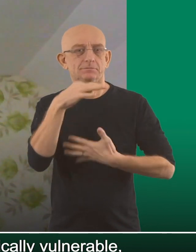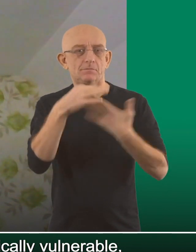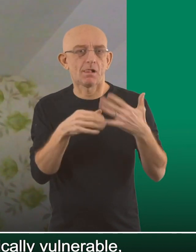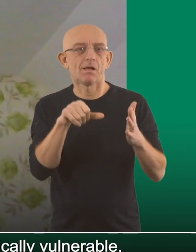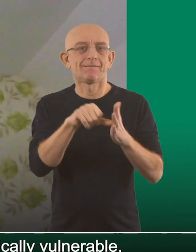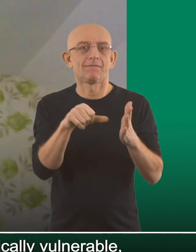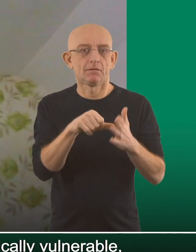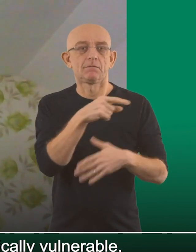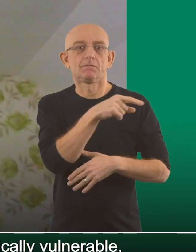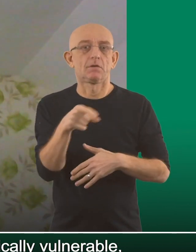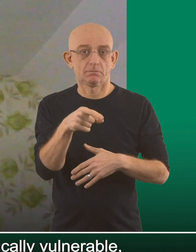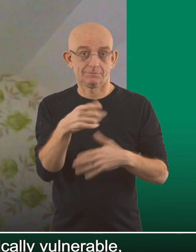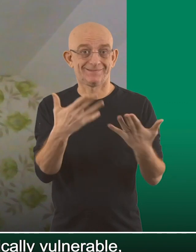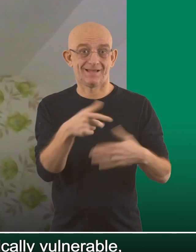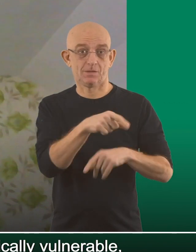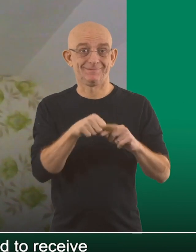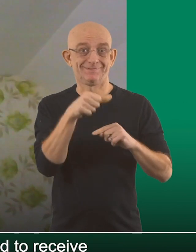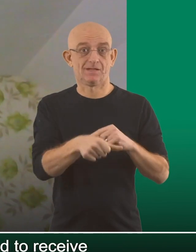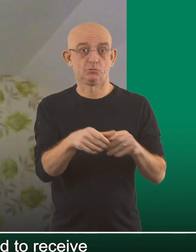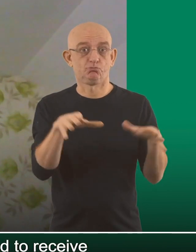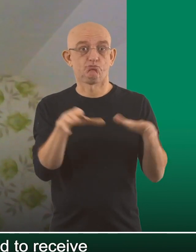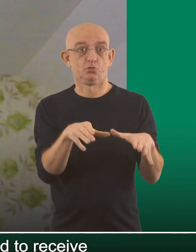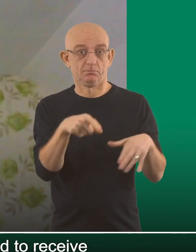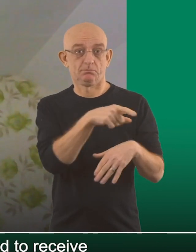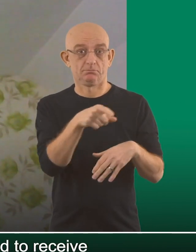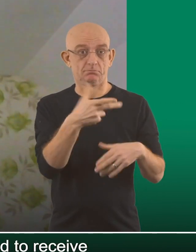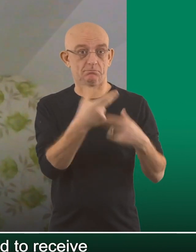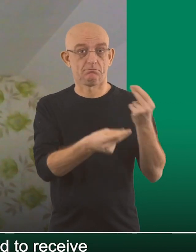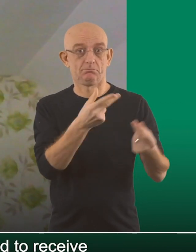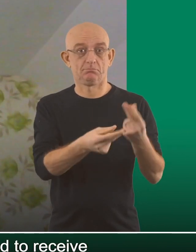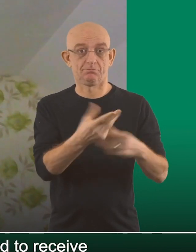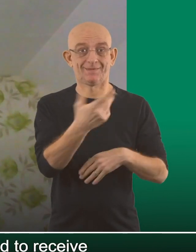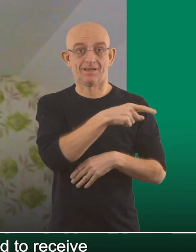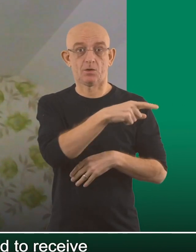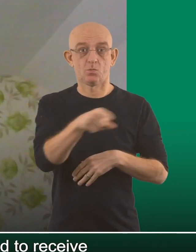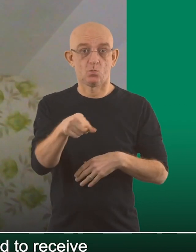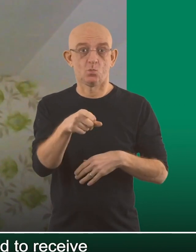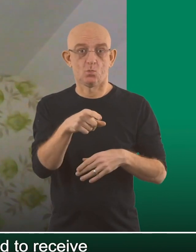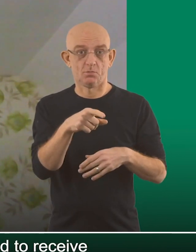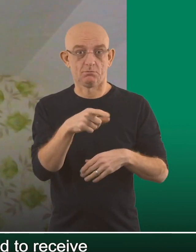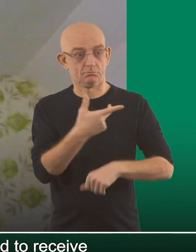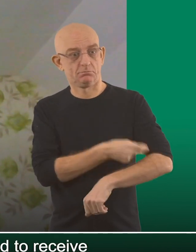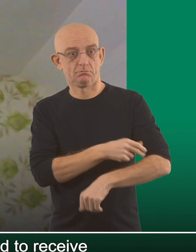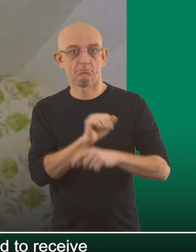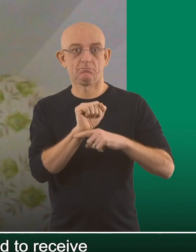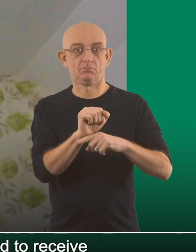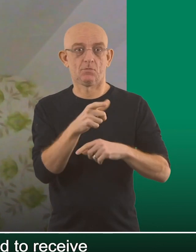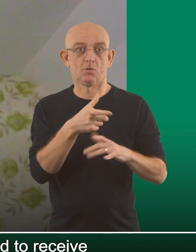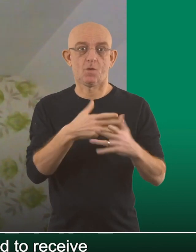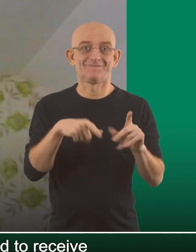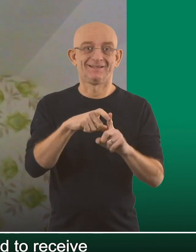are defined as having an underlying medical conditions have now started to, they're the next group and have started to receive their first COVID